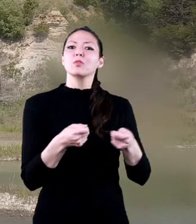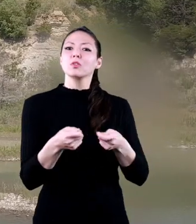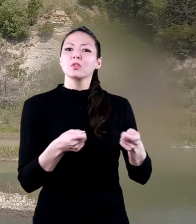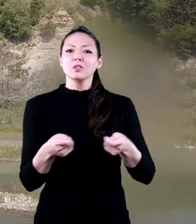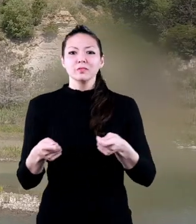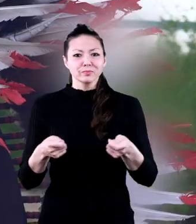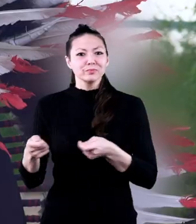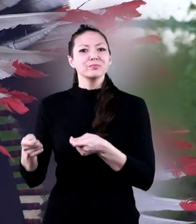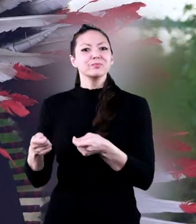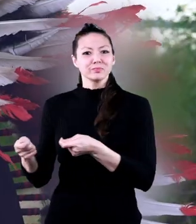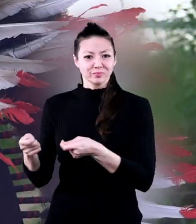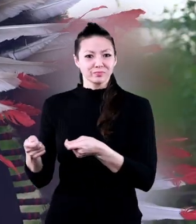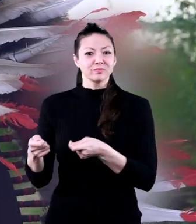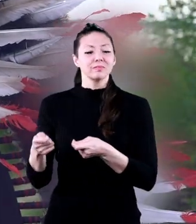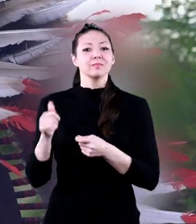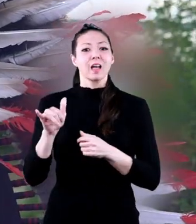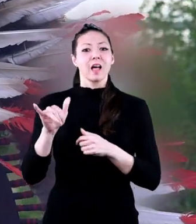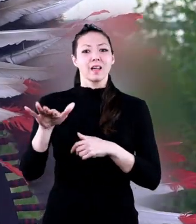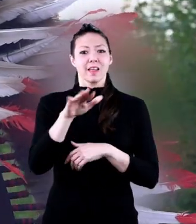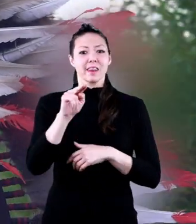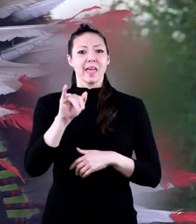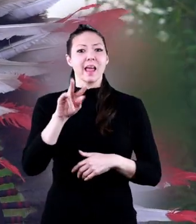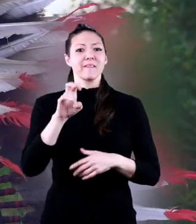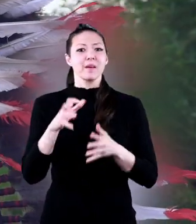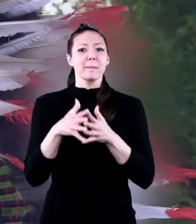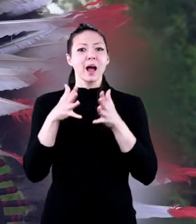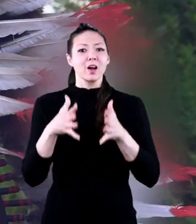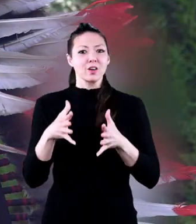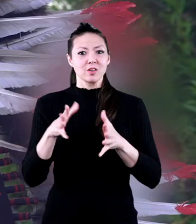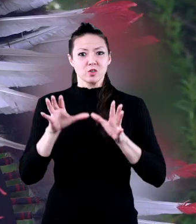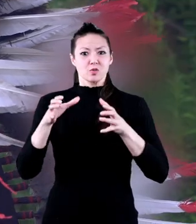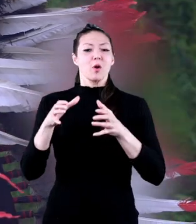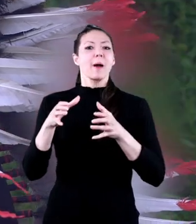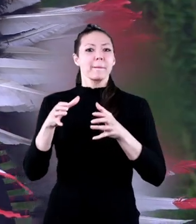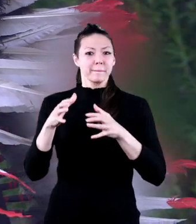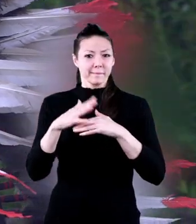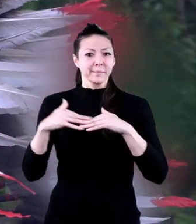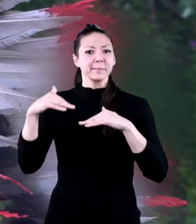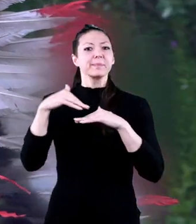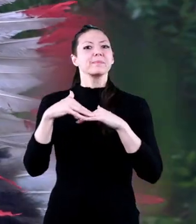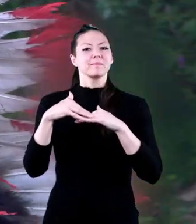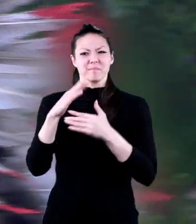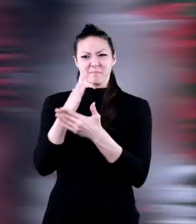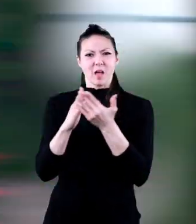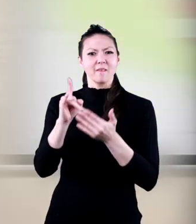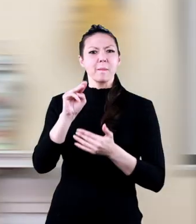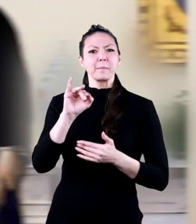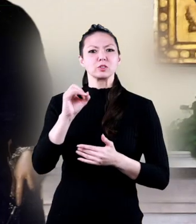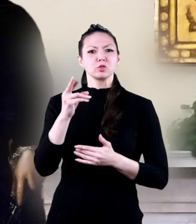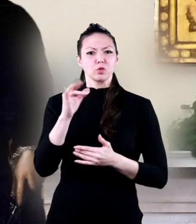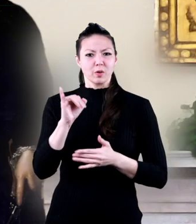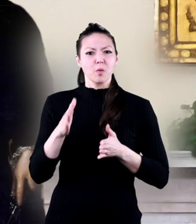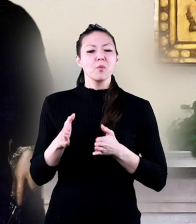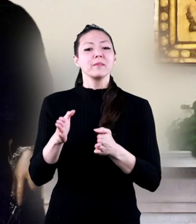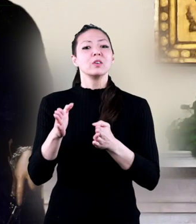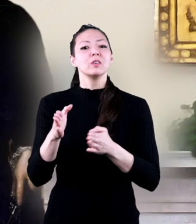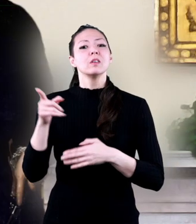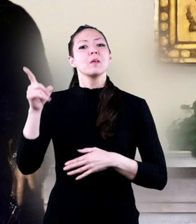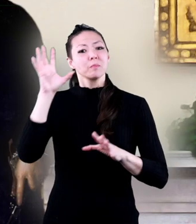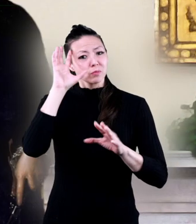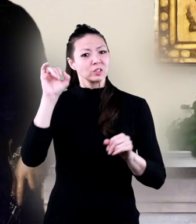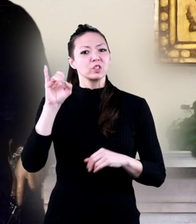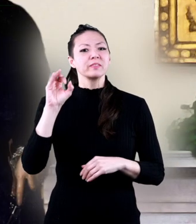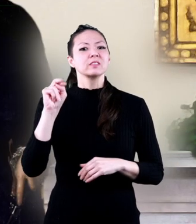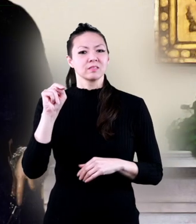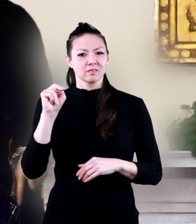sovereignty, or rule, over the Native American tribes along the Missouri River. Jefferson also